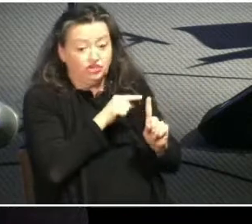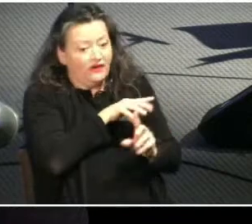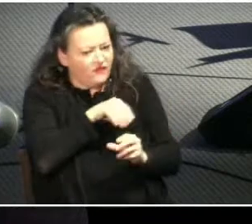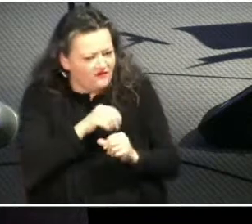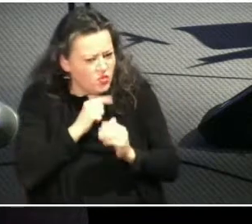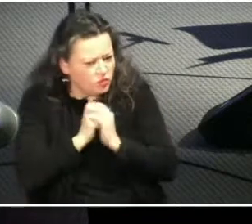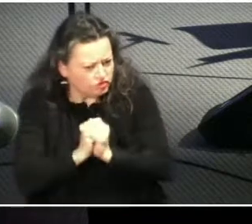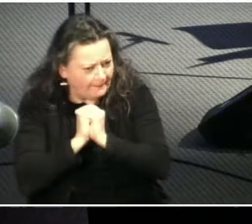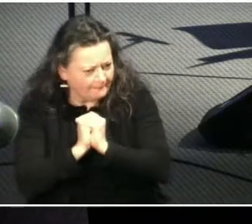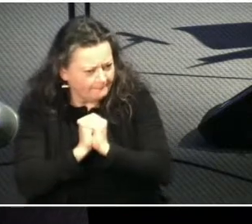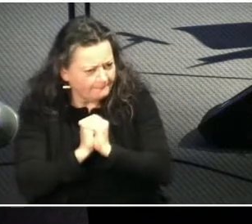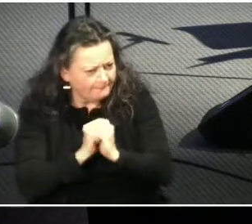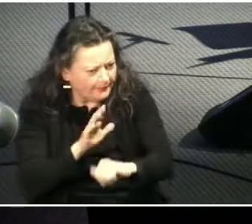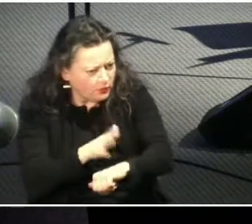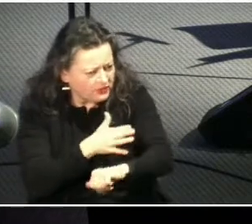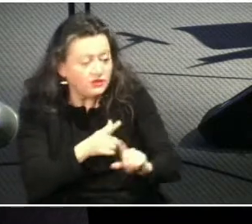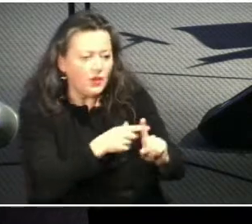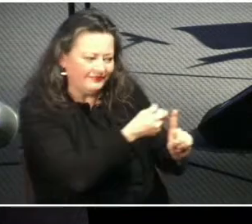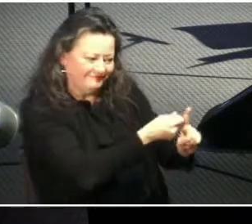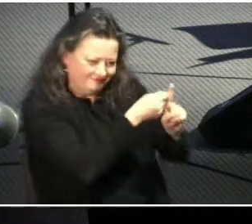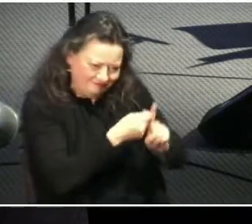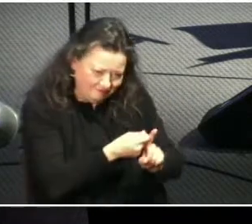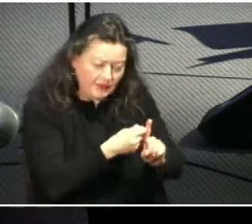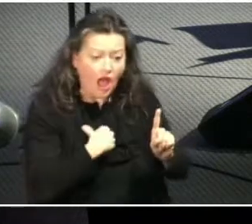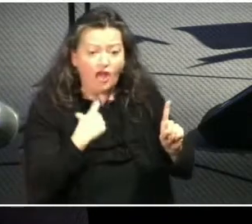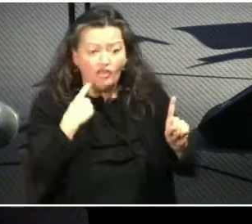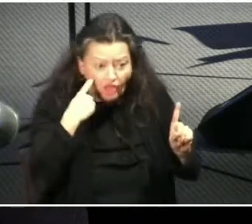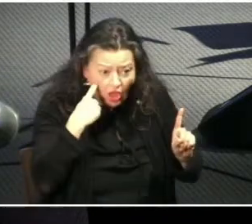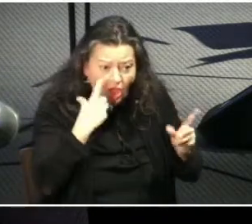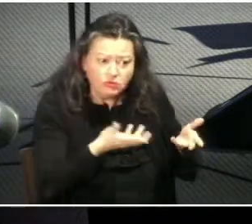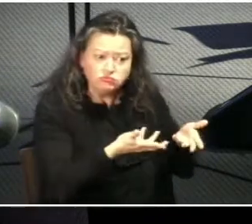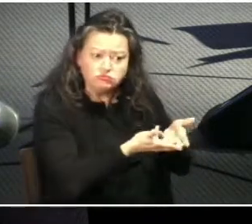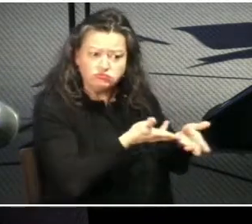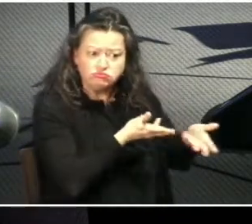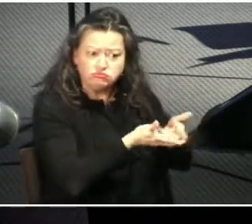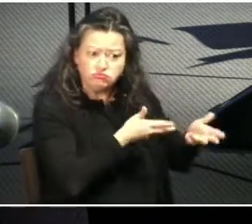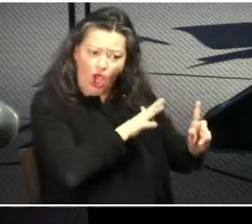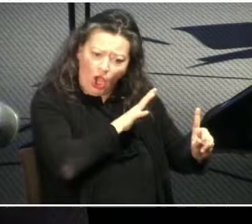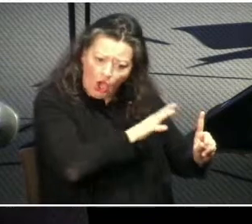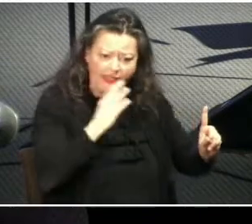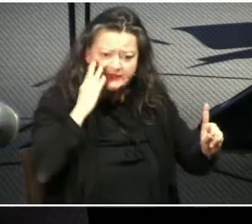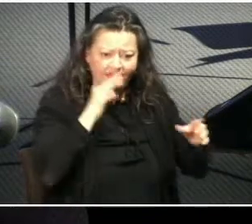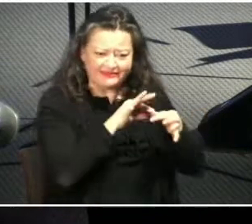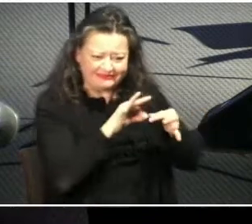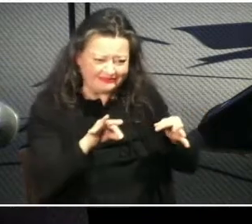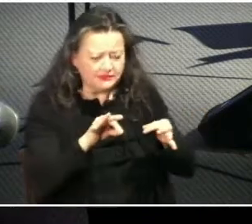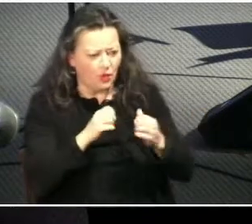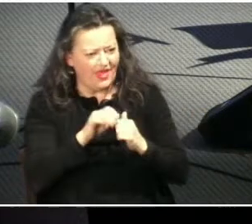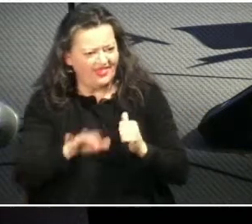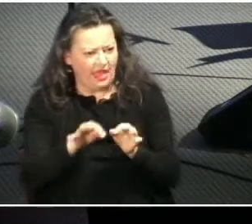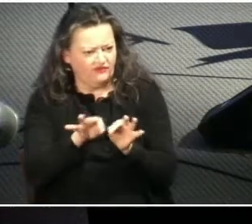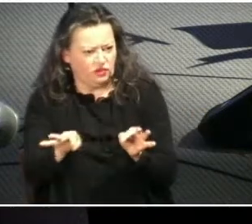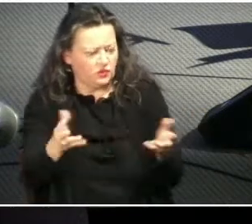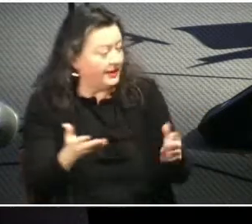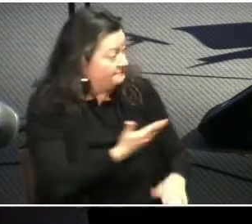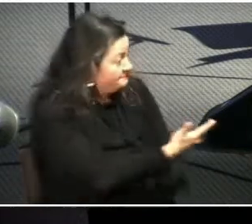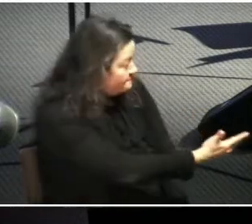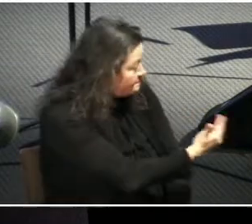from kaylin about her journey with respect to a verse like this so kaylin would you come forward at this time